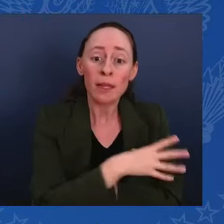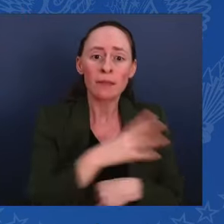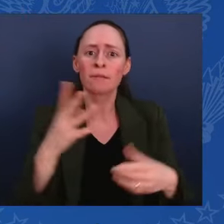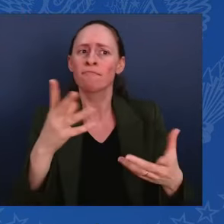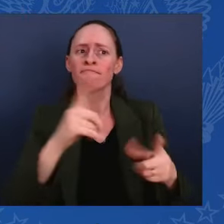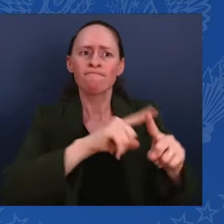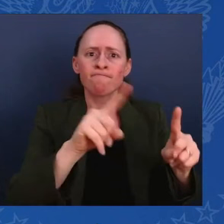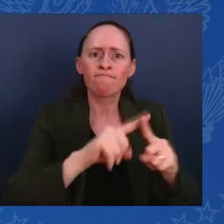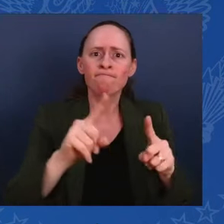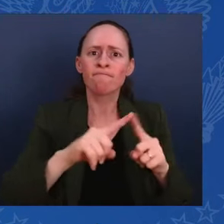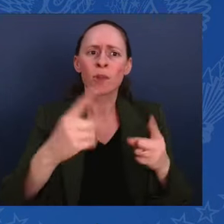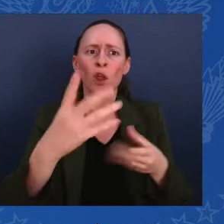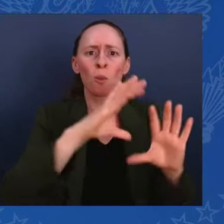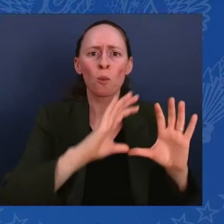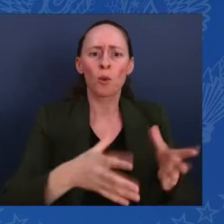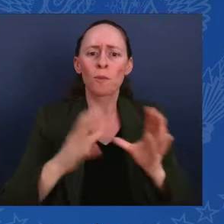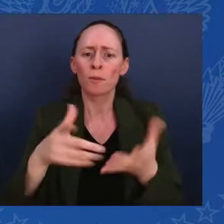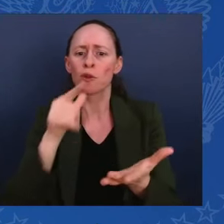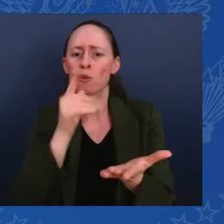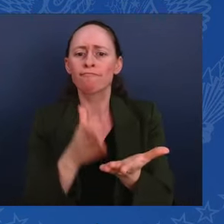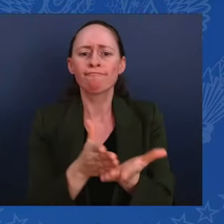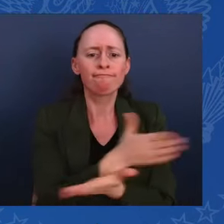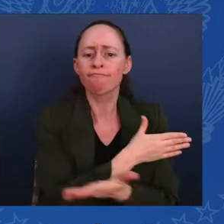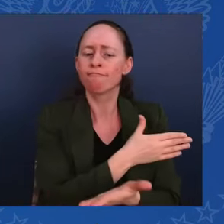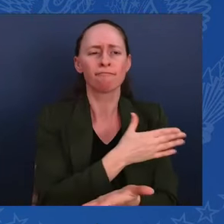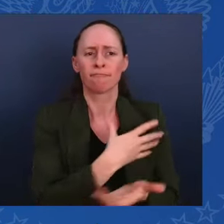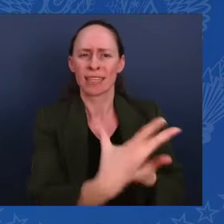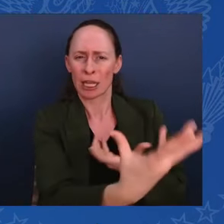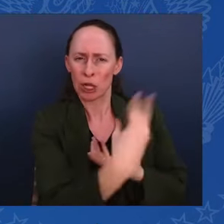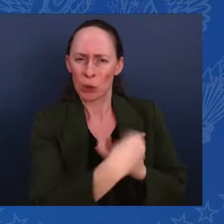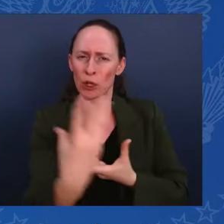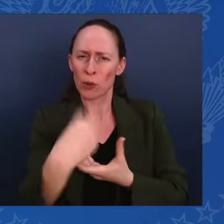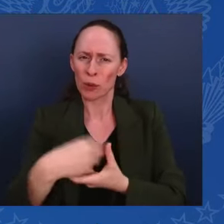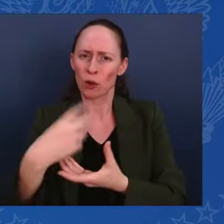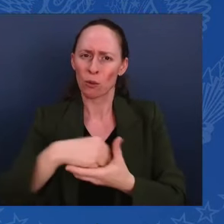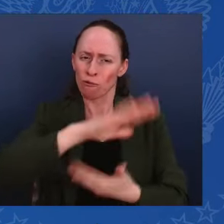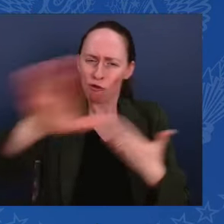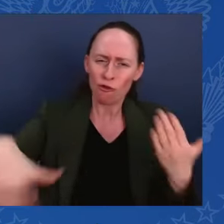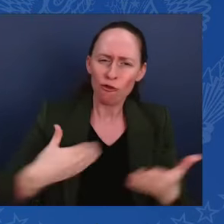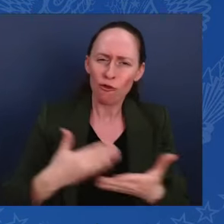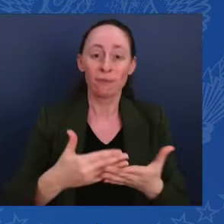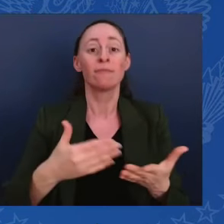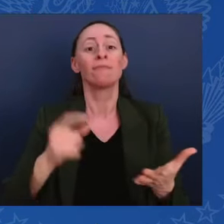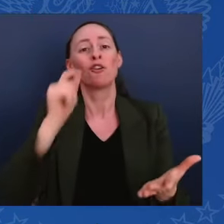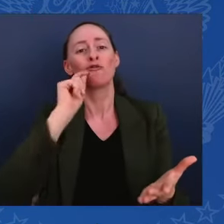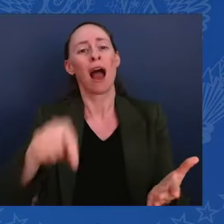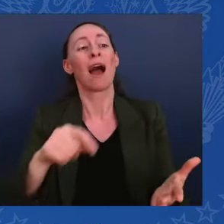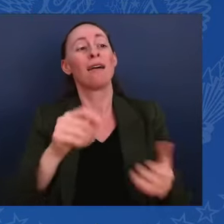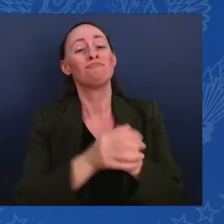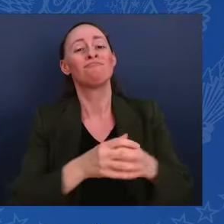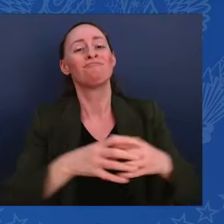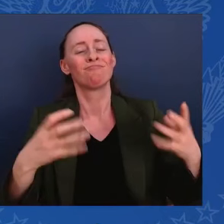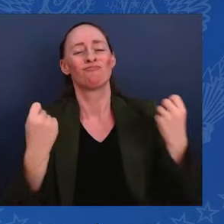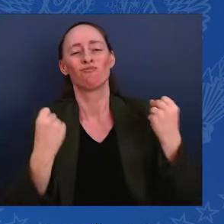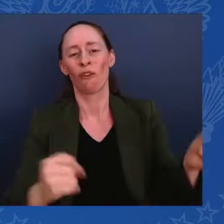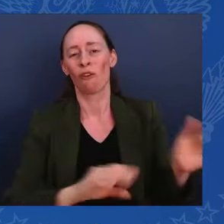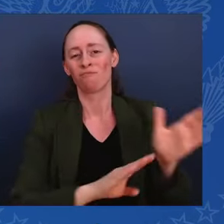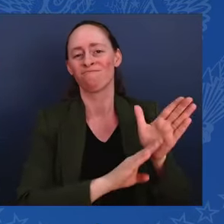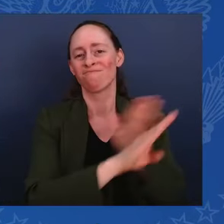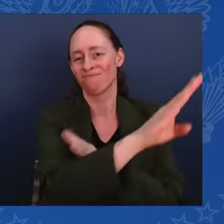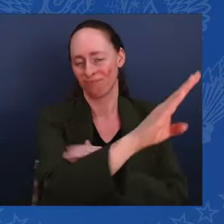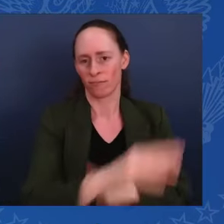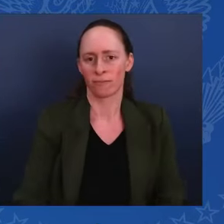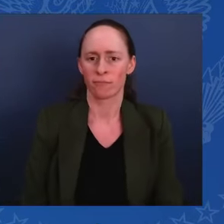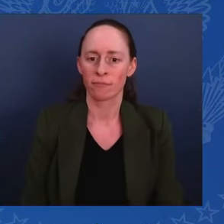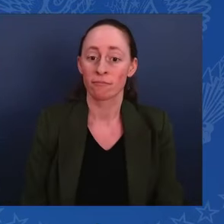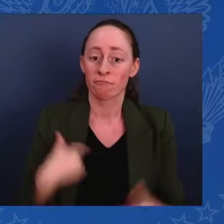Ukraine's path forward. Given the scale of investment required, leveraging public and donor funding will also be necessary to mobilize